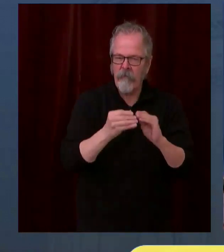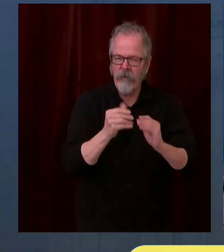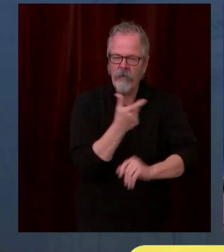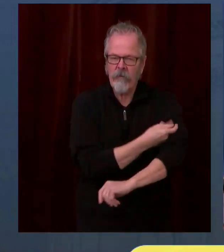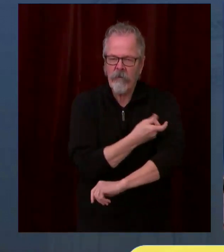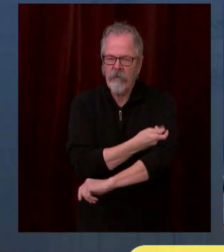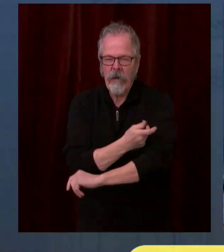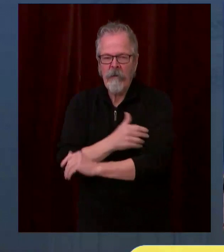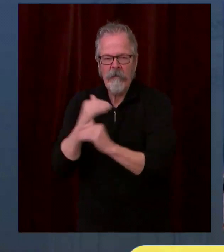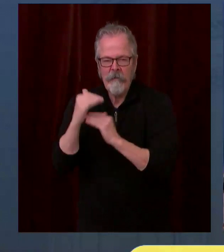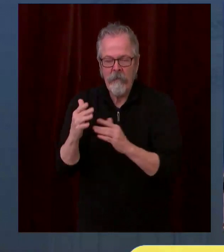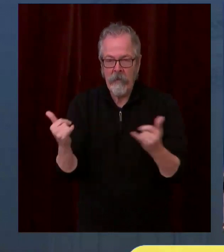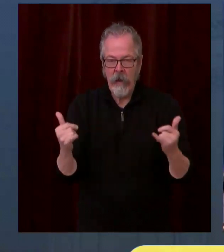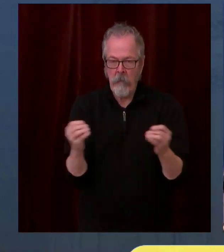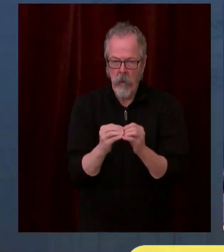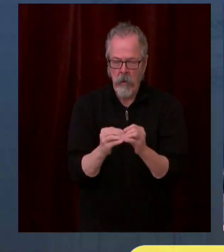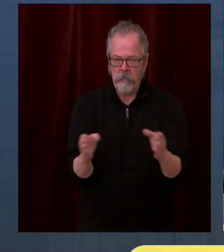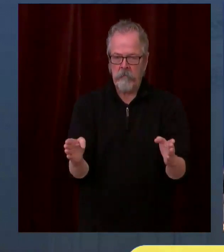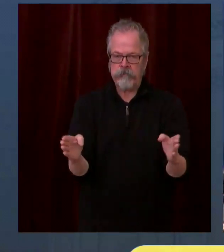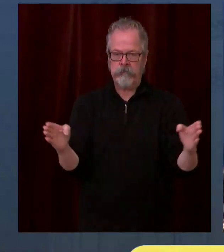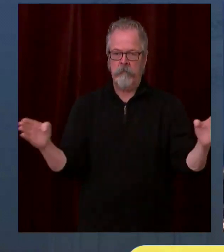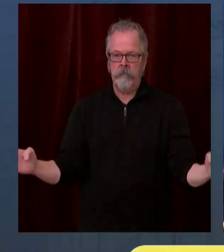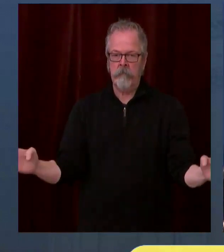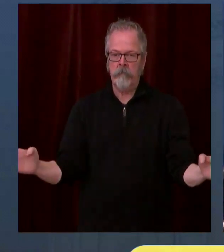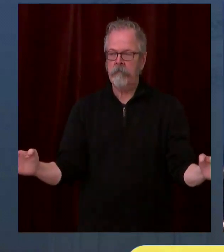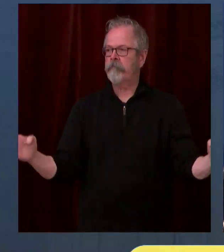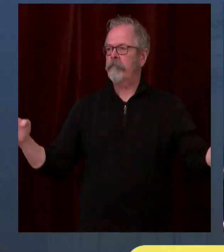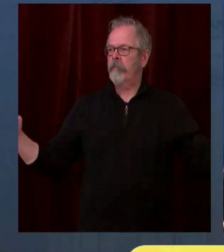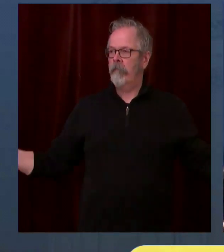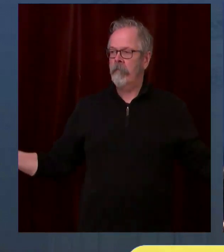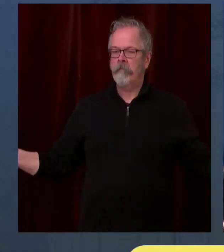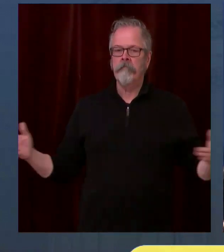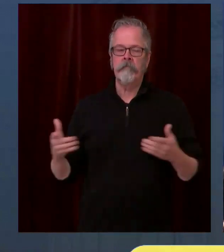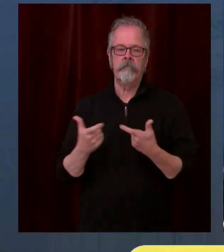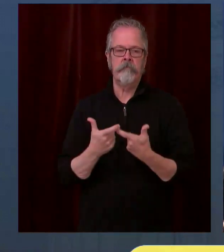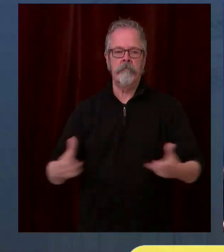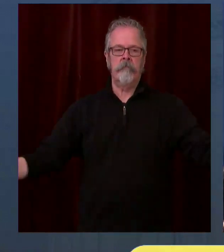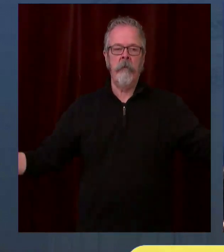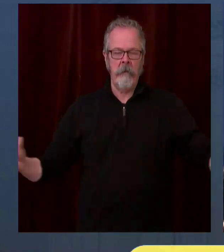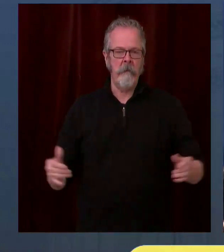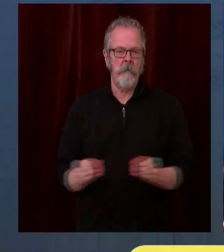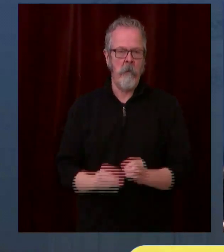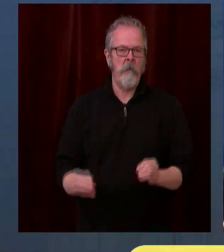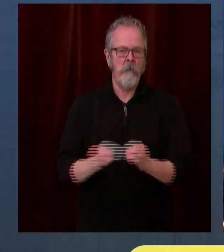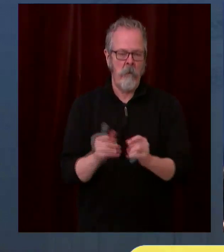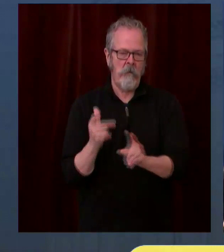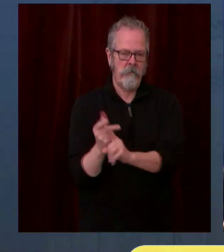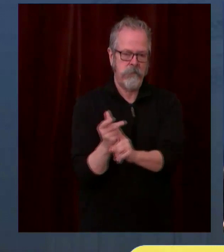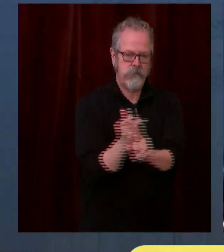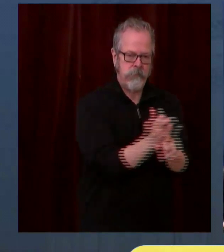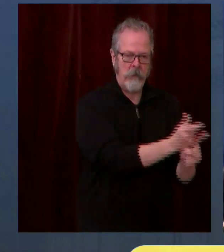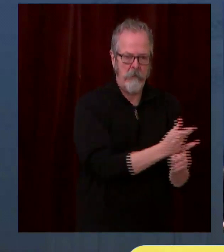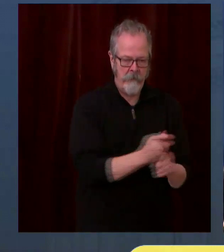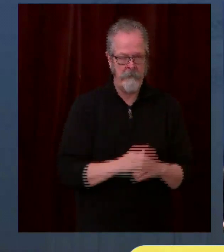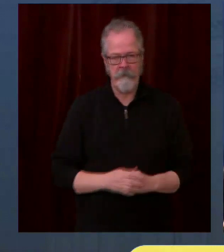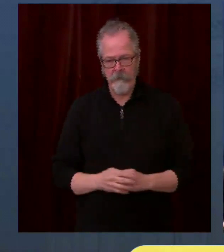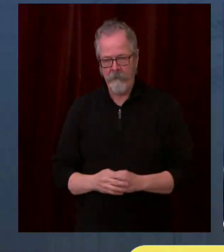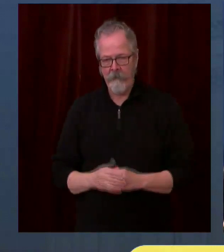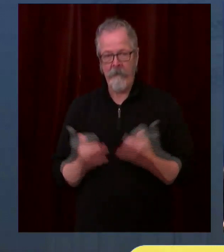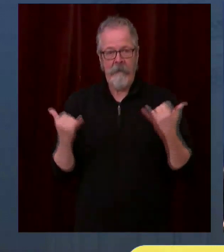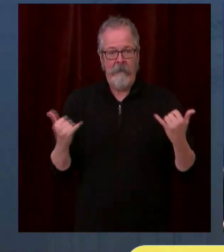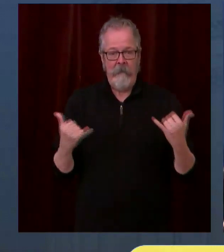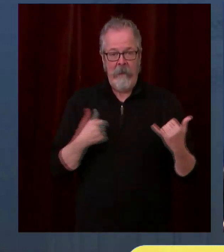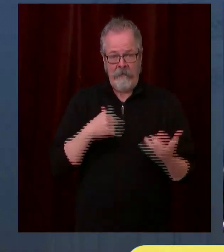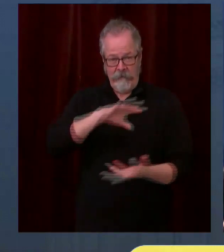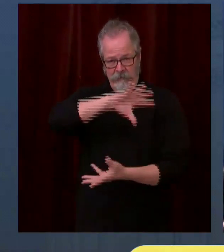for, and are going to be implemented. To this end, we have six announcements today to move our